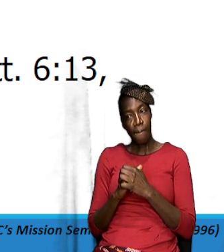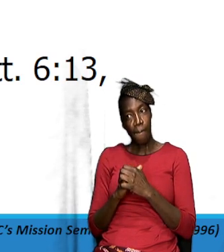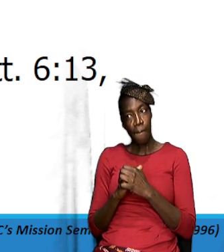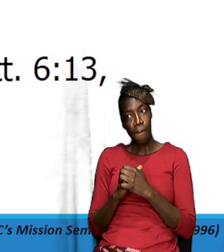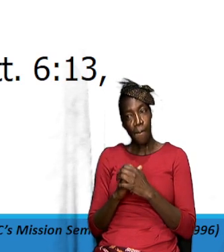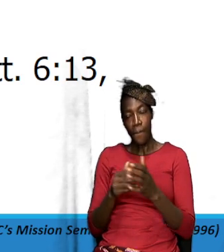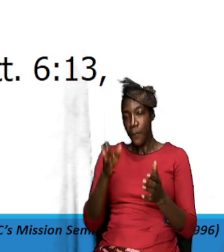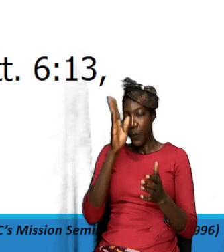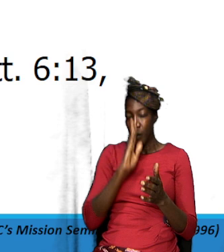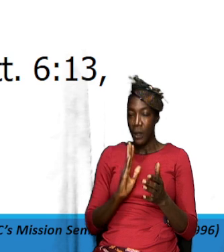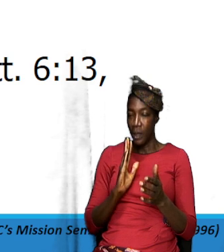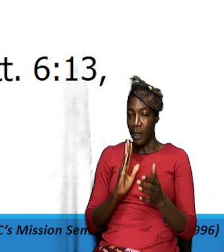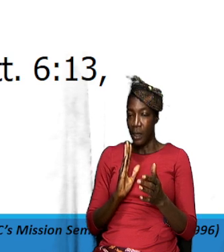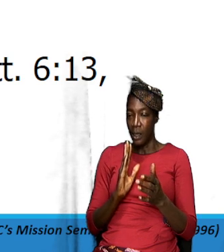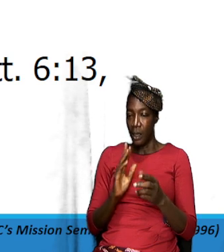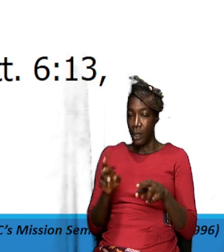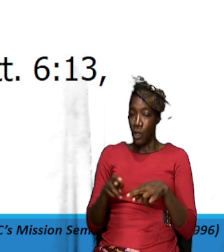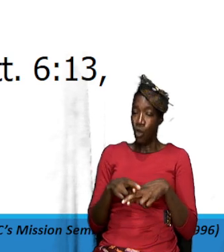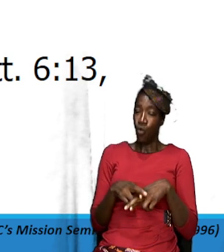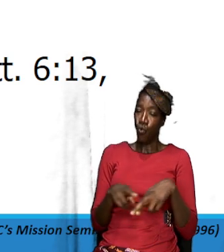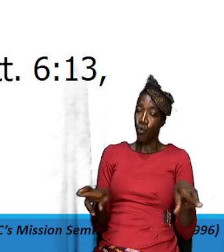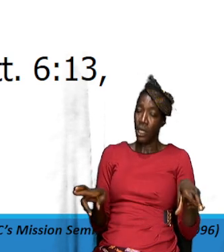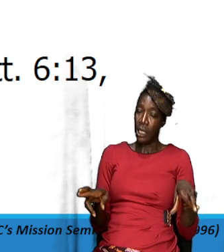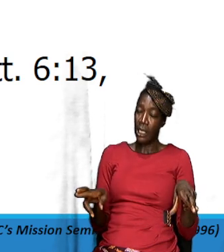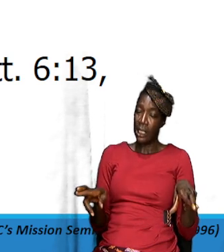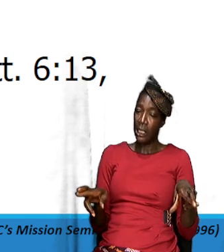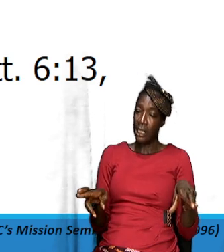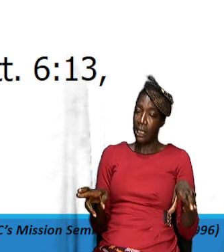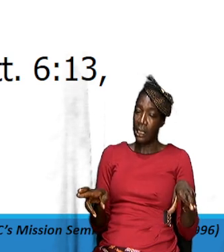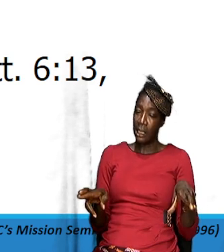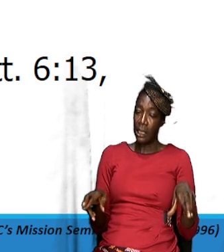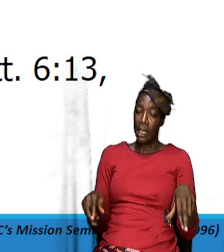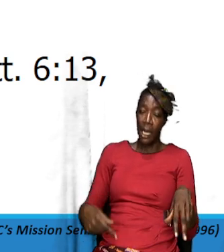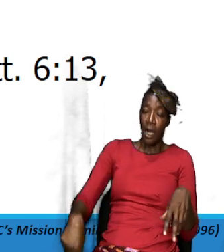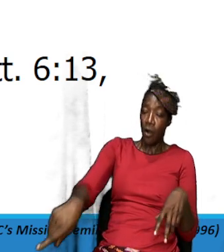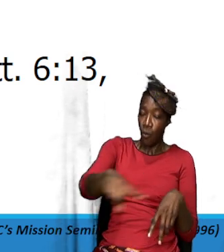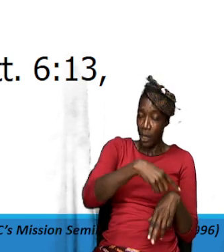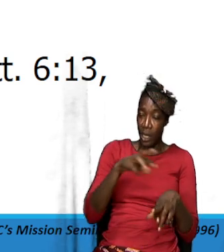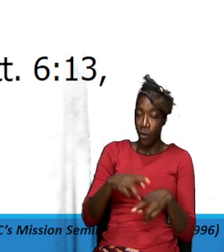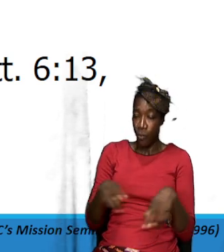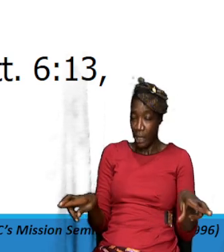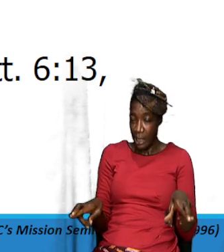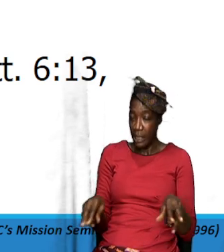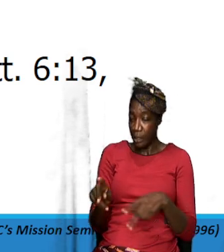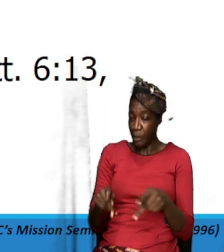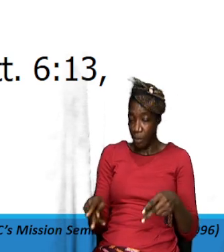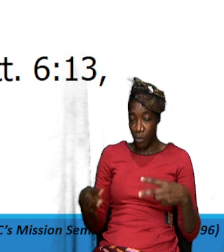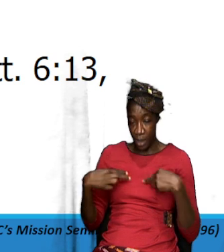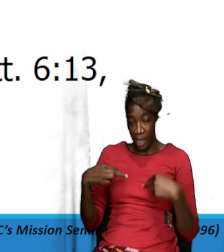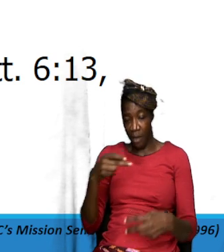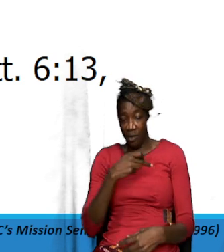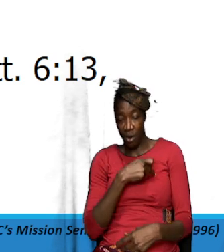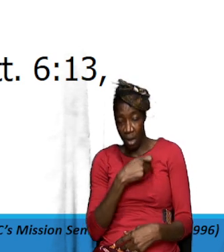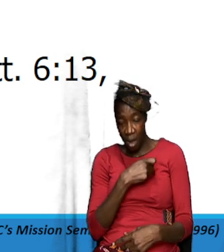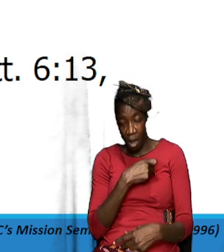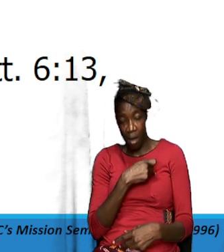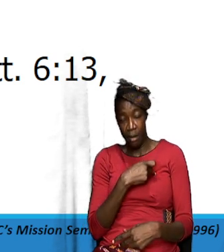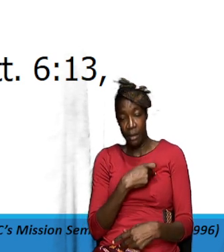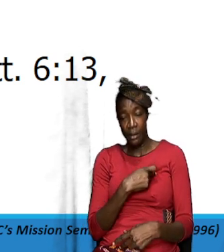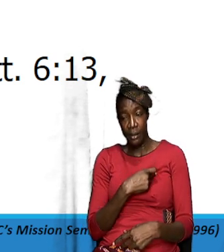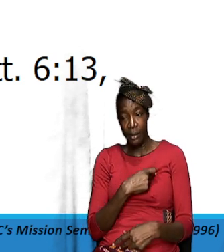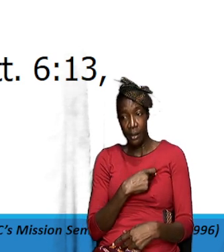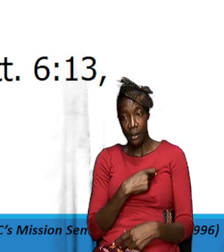God to release people allow us to release people that we have in our heart so you know